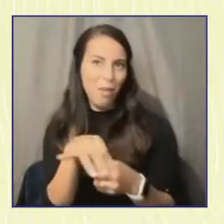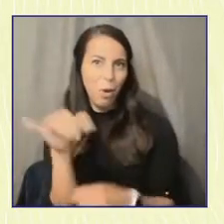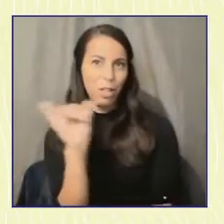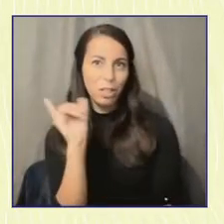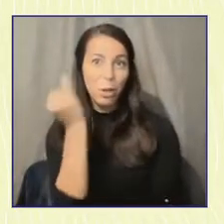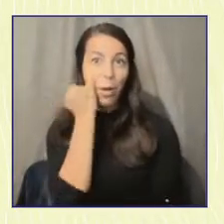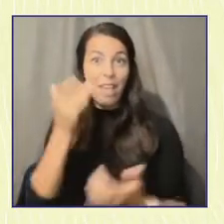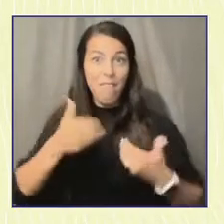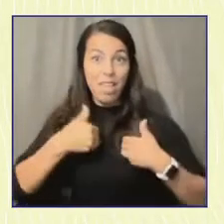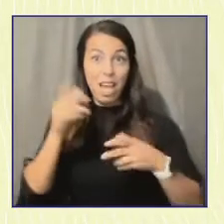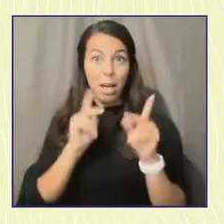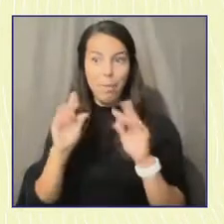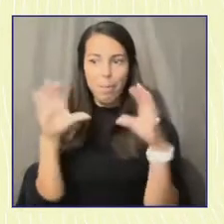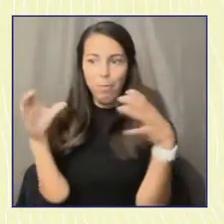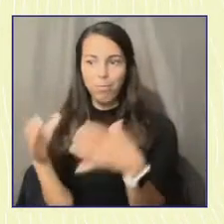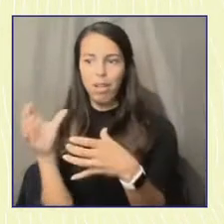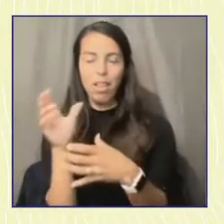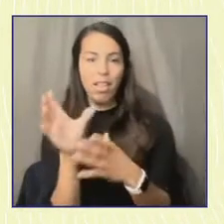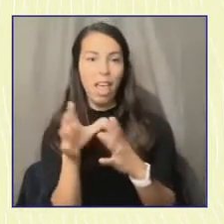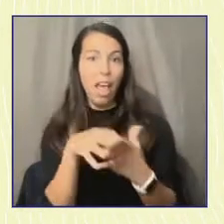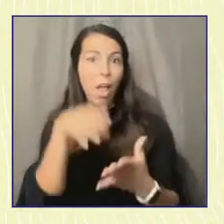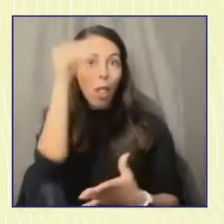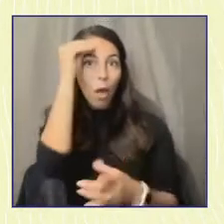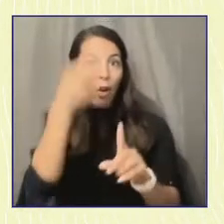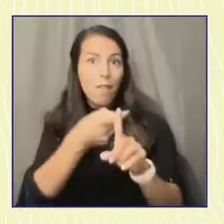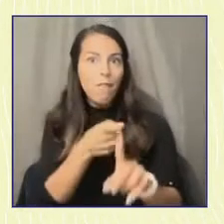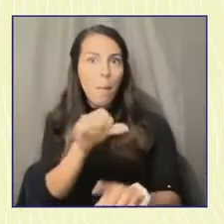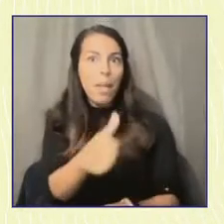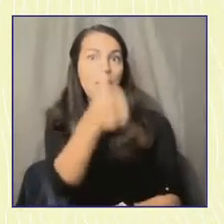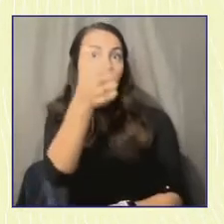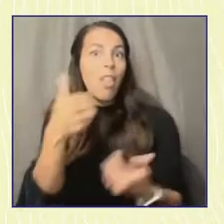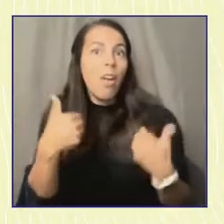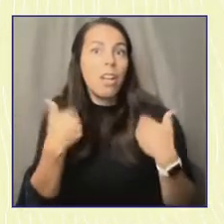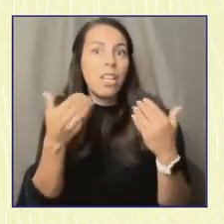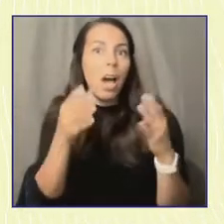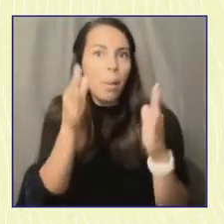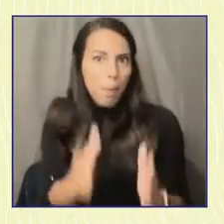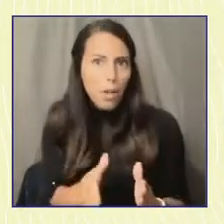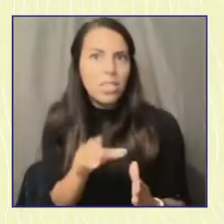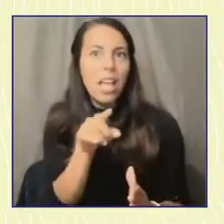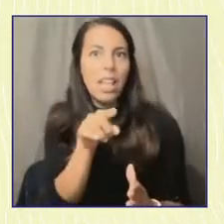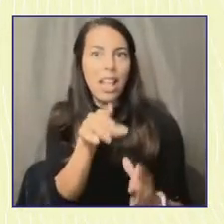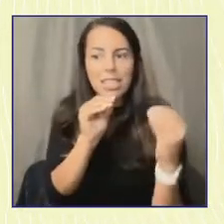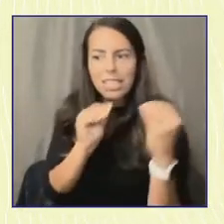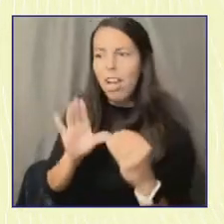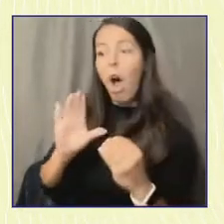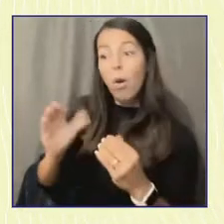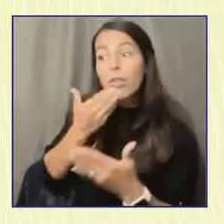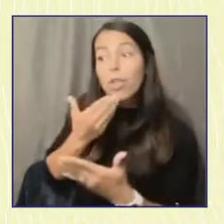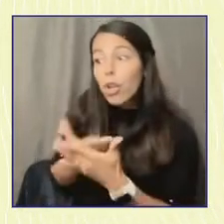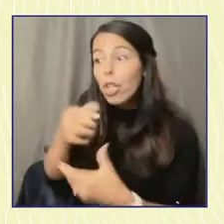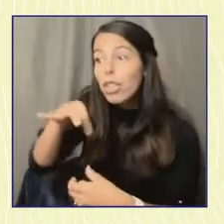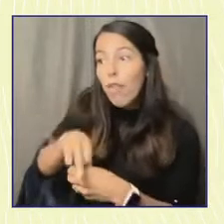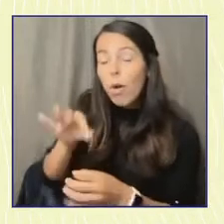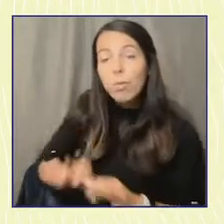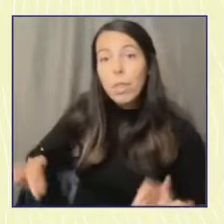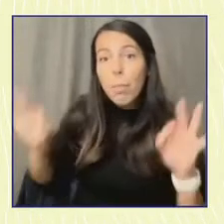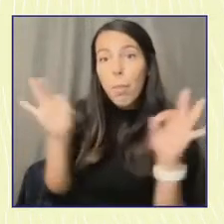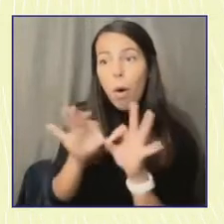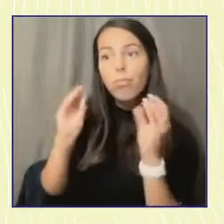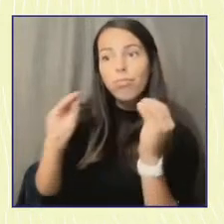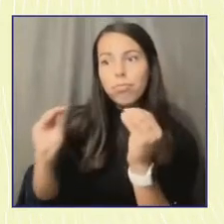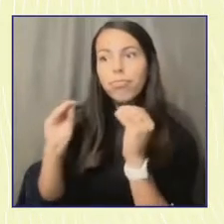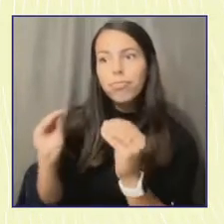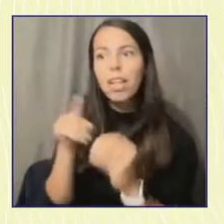that voting is a good thing to do and that it's that their voice matters, they're going to be a lot more likely to engage. And our data shows throughout the